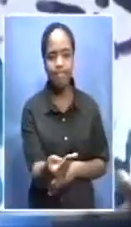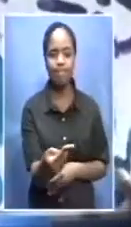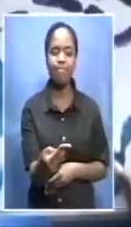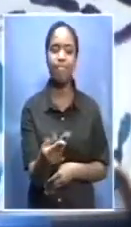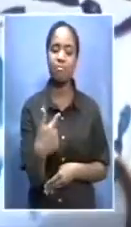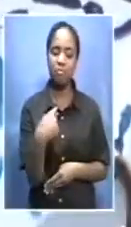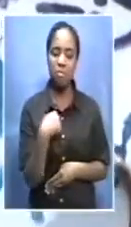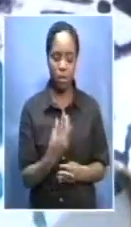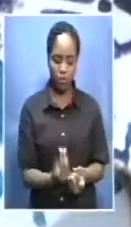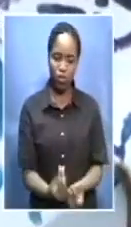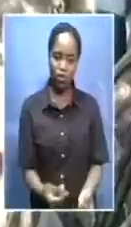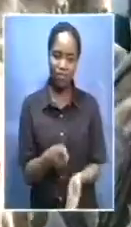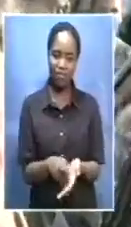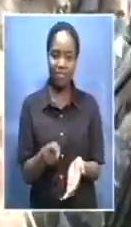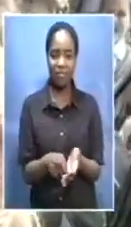Madiba's heart the